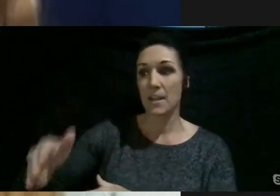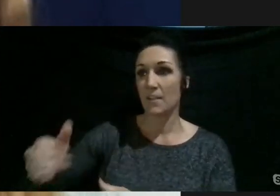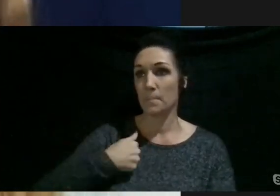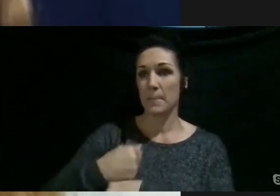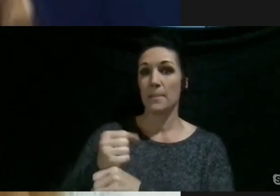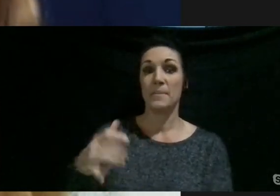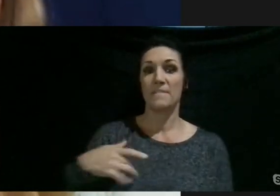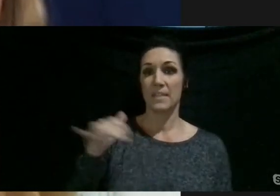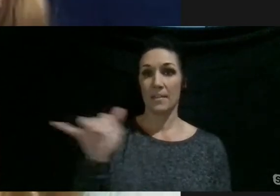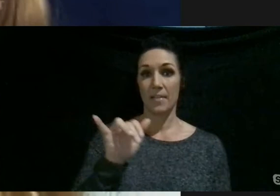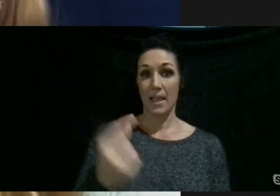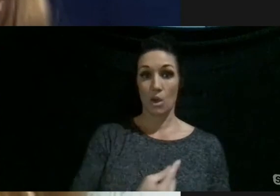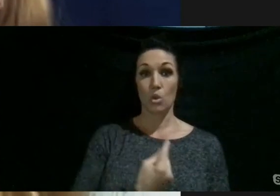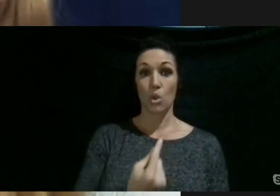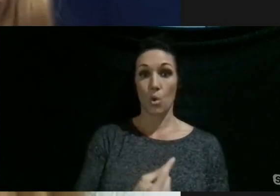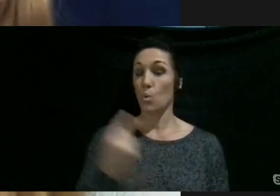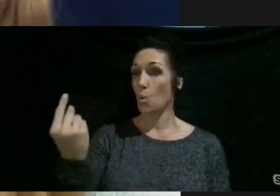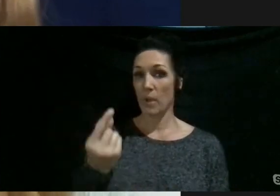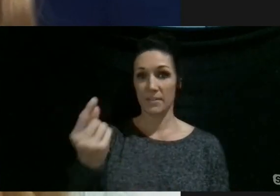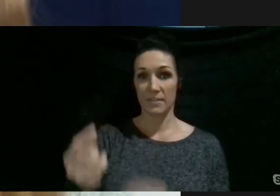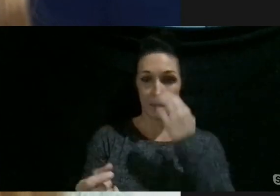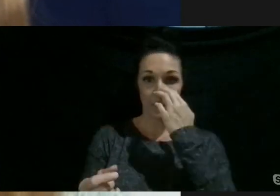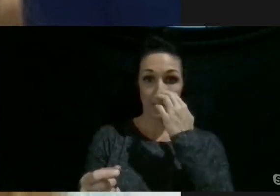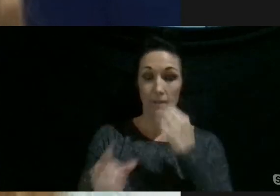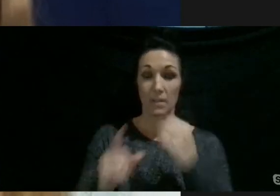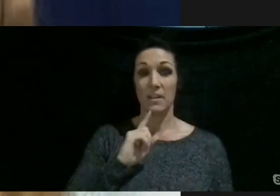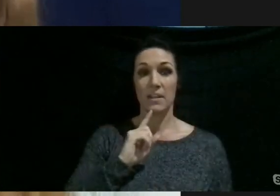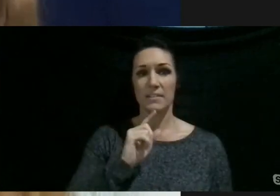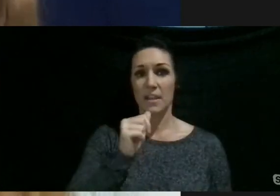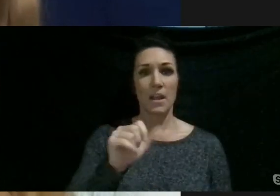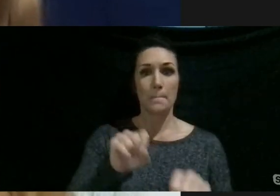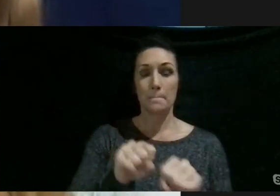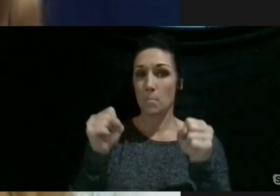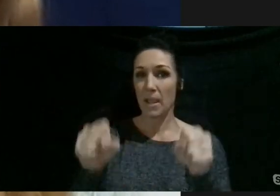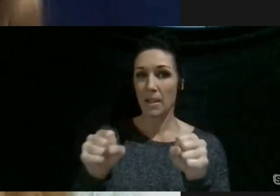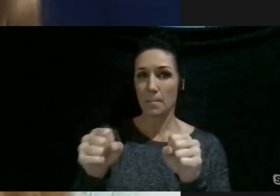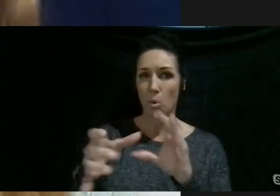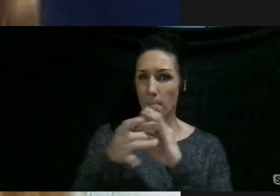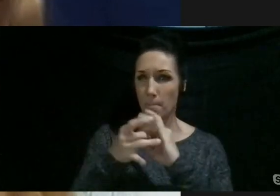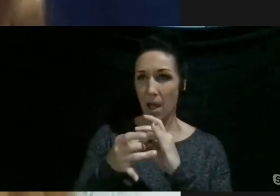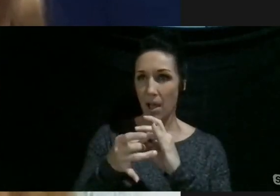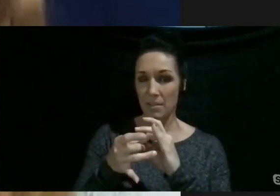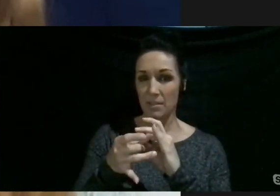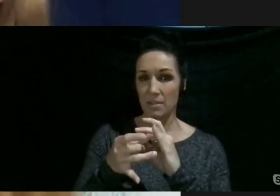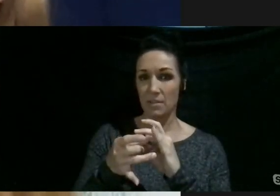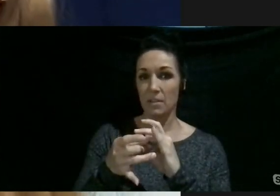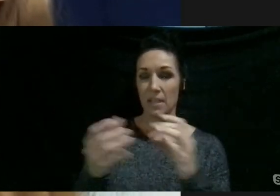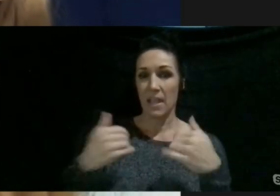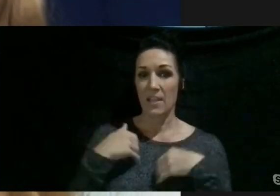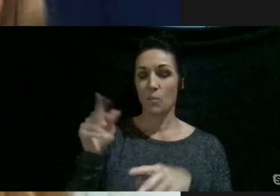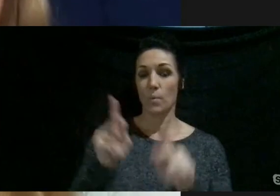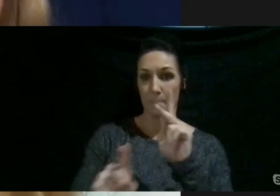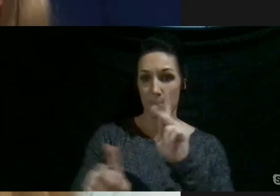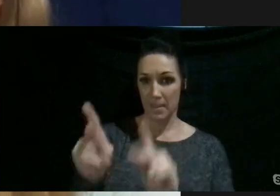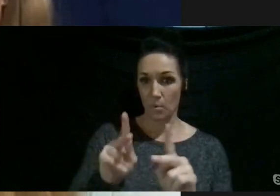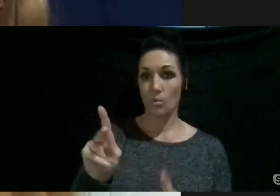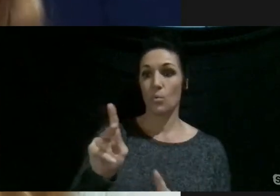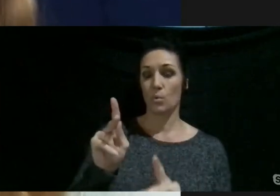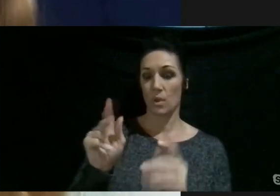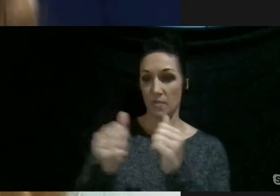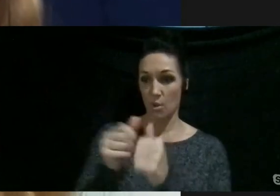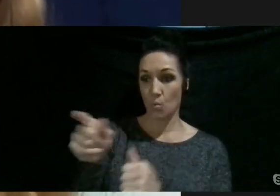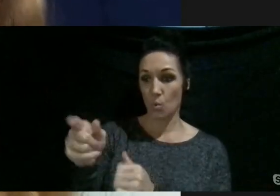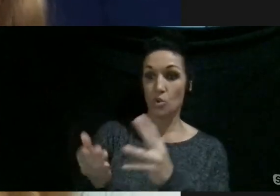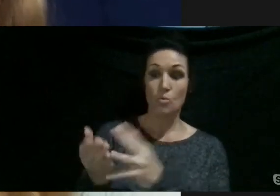alone, and they were always there for me. And it's such an unbreakable bond that you have with these people, and they are with you through